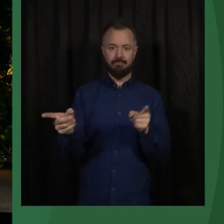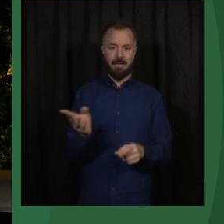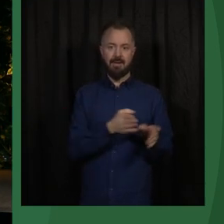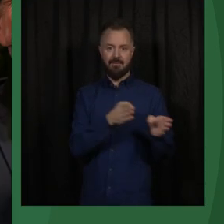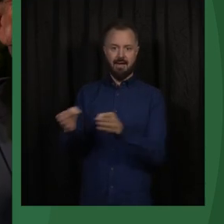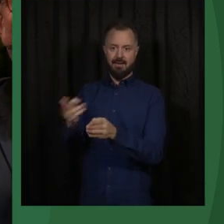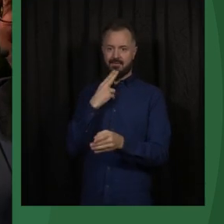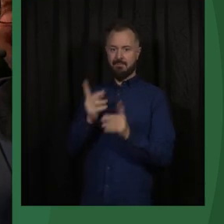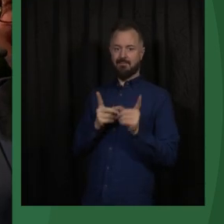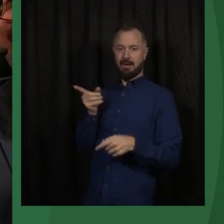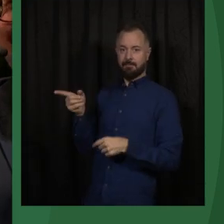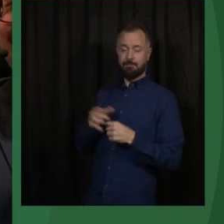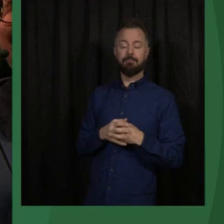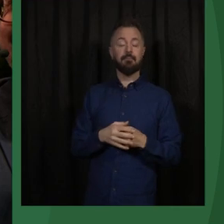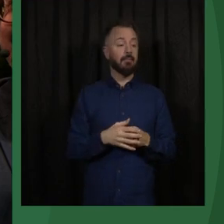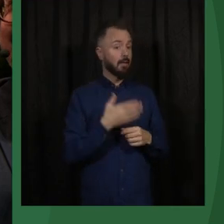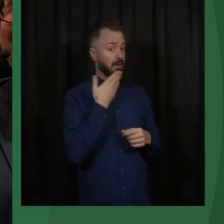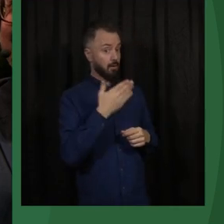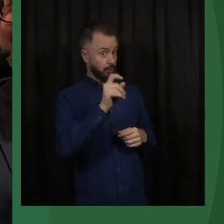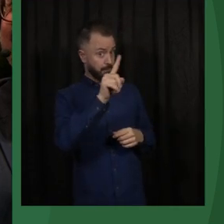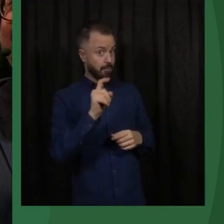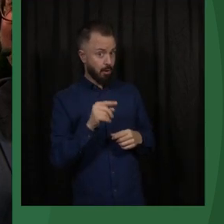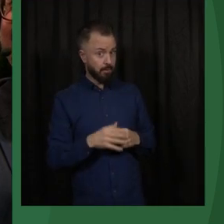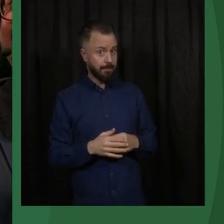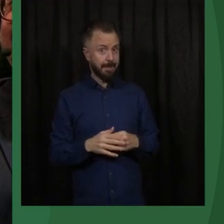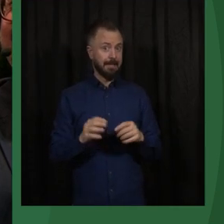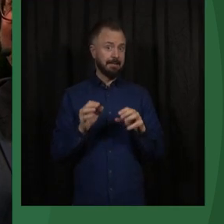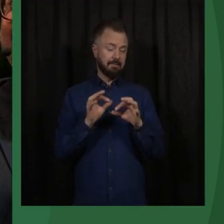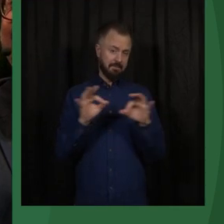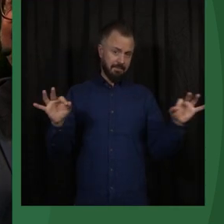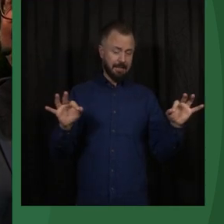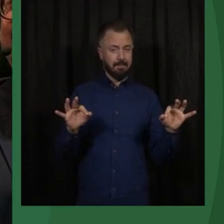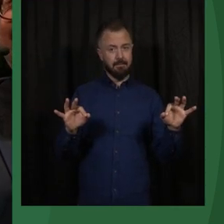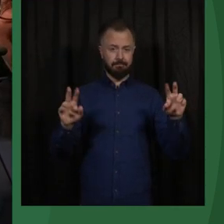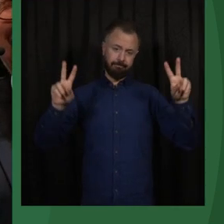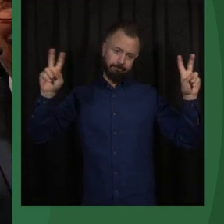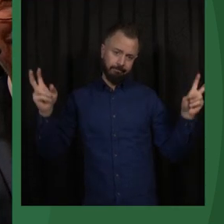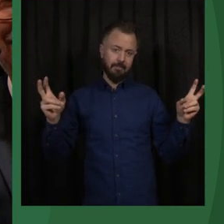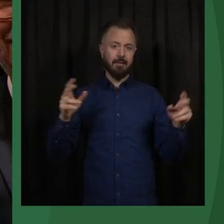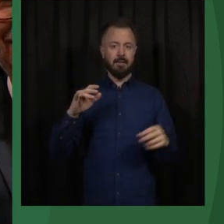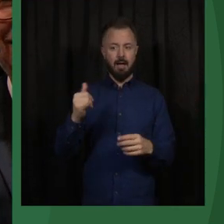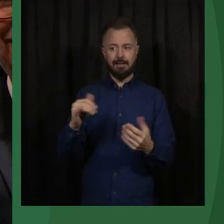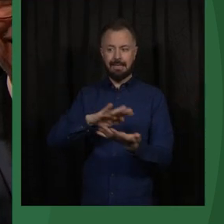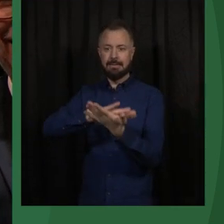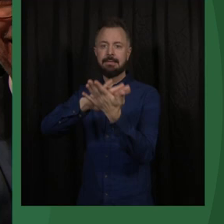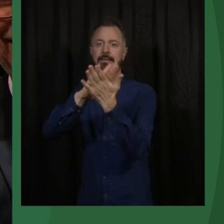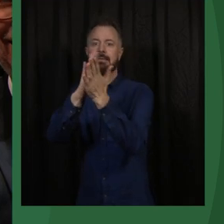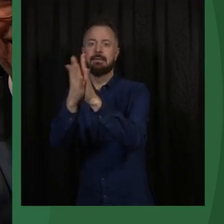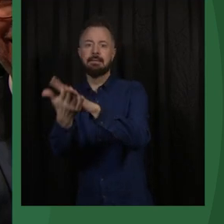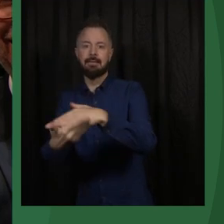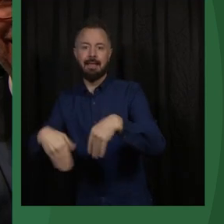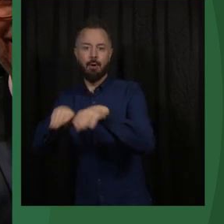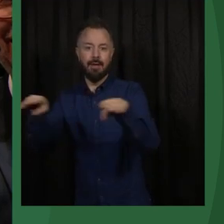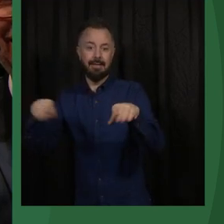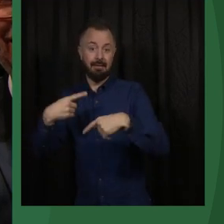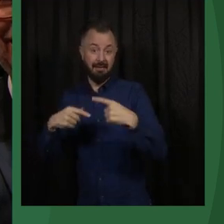Okay, so that's a very good question, Marco. It's nice phrasing this, they slip into democracy. If